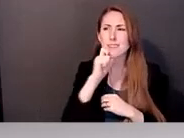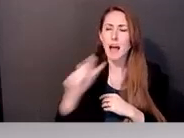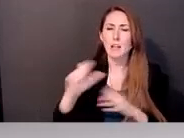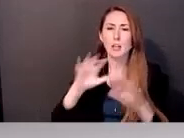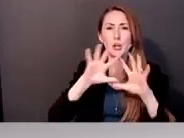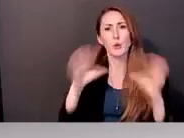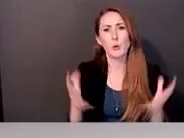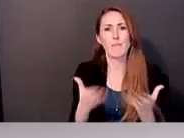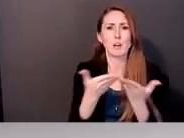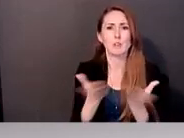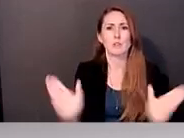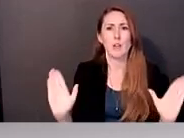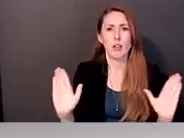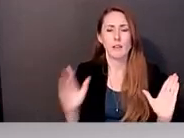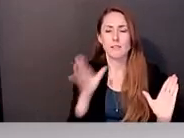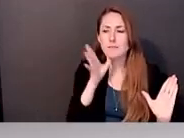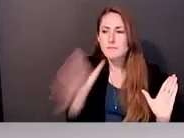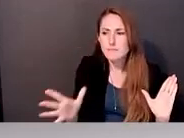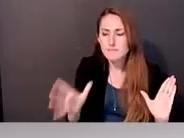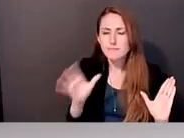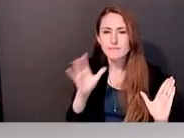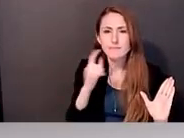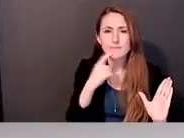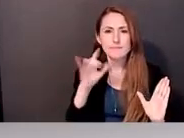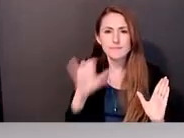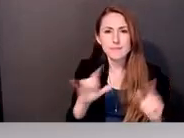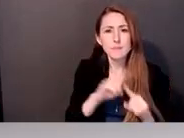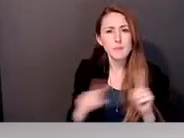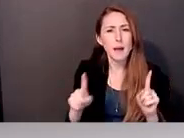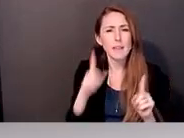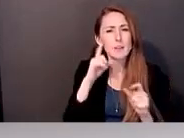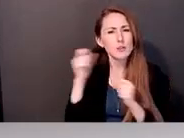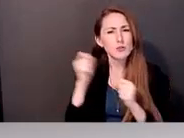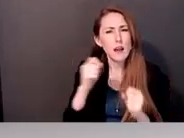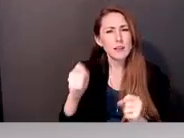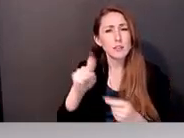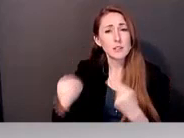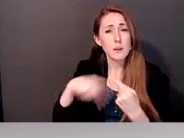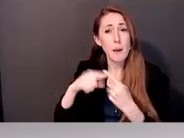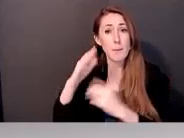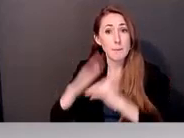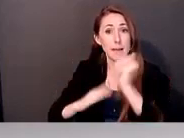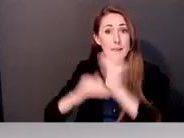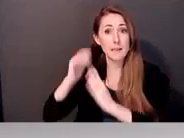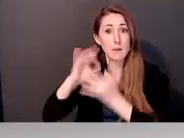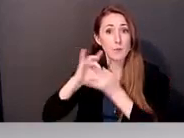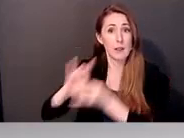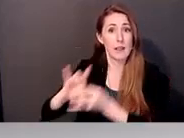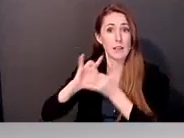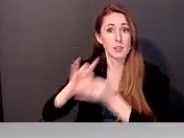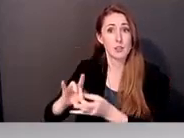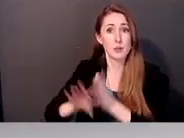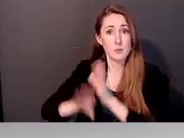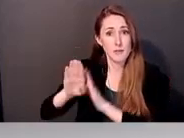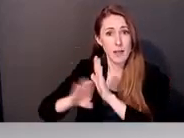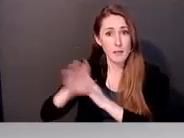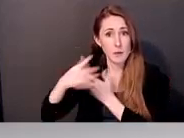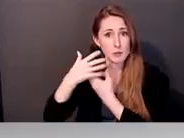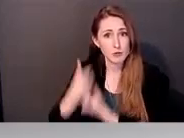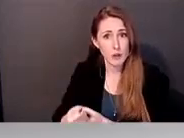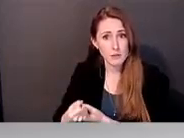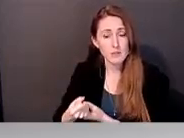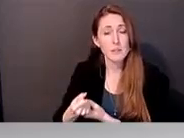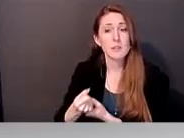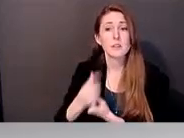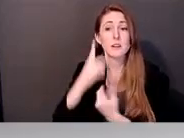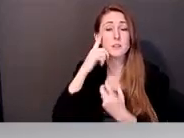guess, but like there are strategies around building relationships and developing trust things that we've heard throughout and strategies